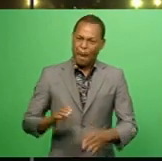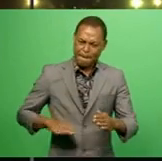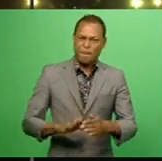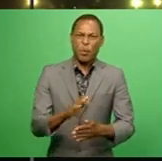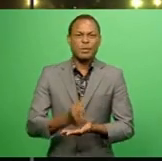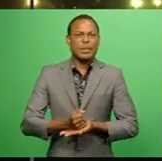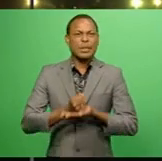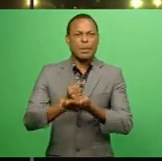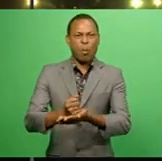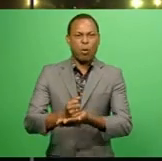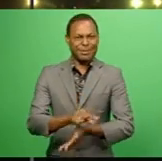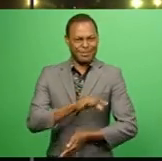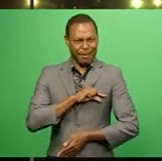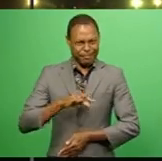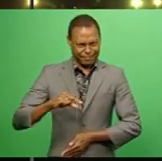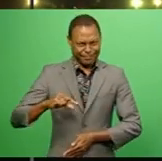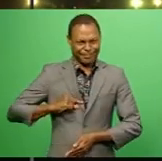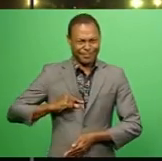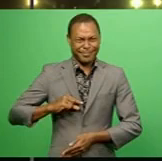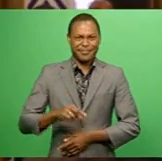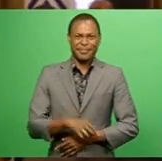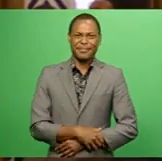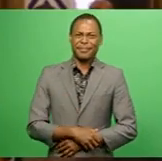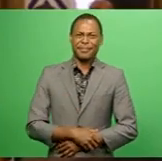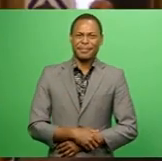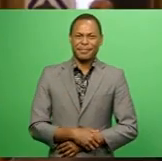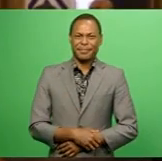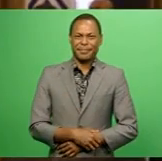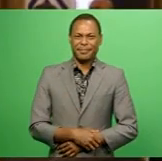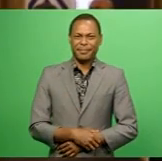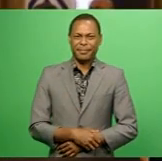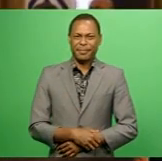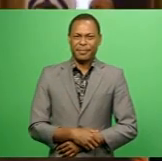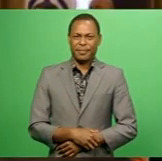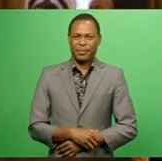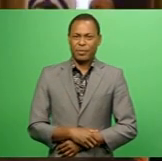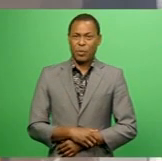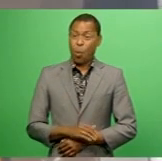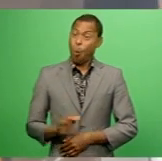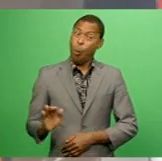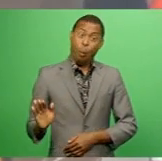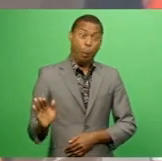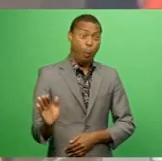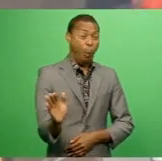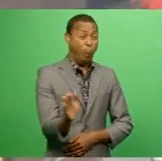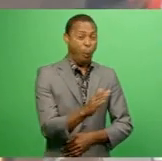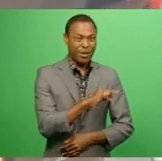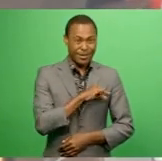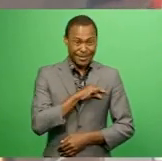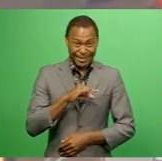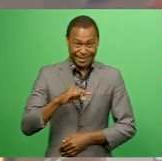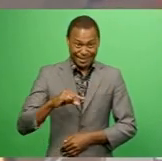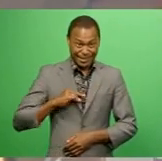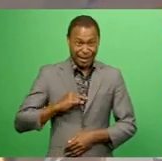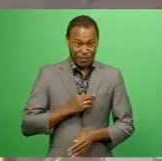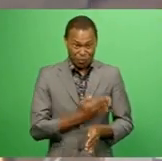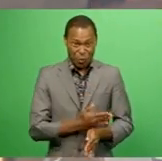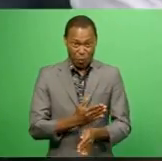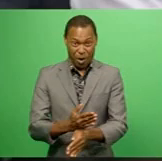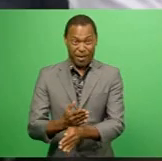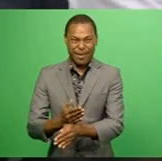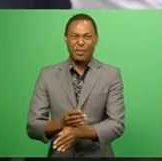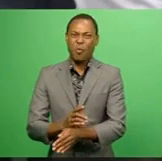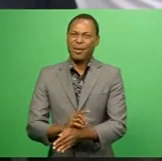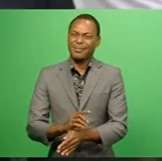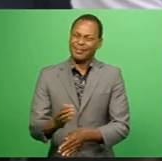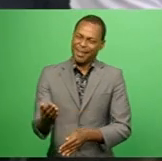support staff. Kelly Vadala reports. All medical staff in the Western Division have come forward to receive their jabs.